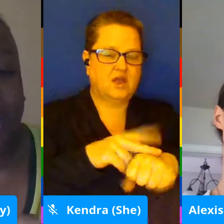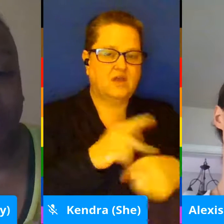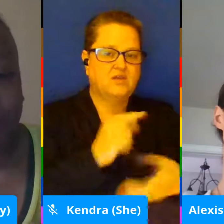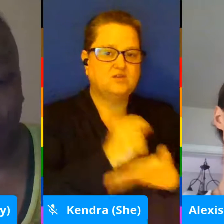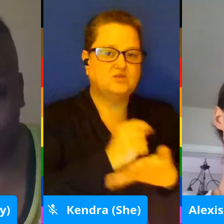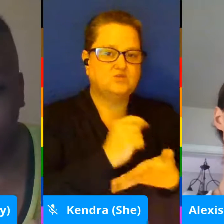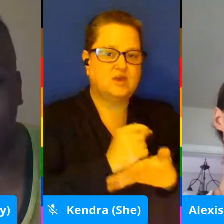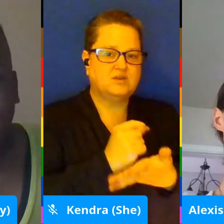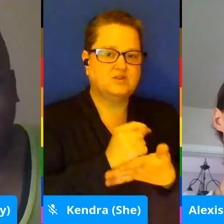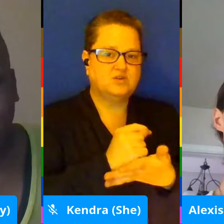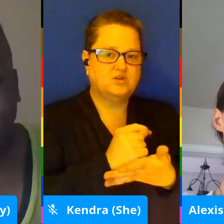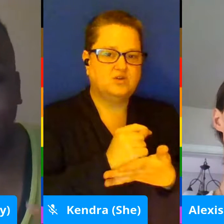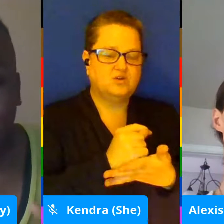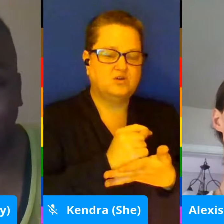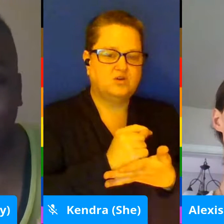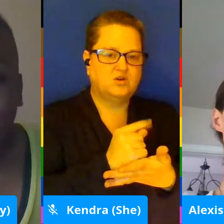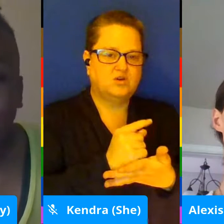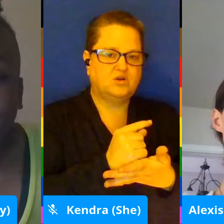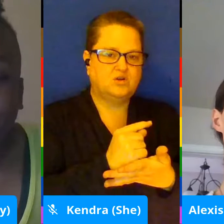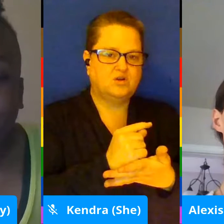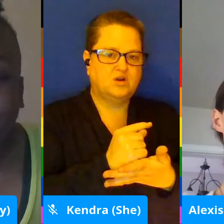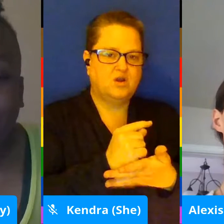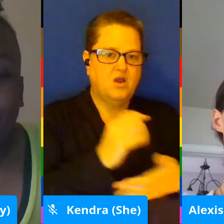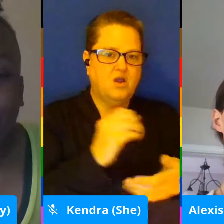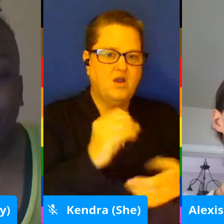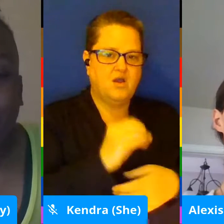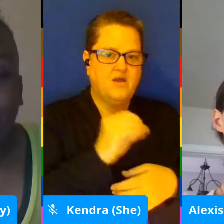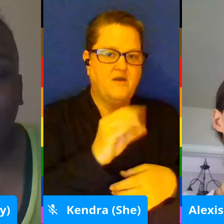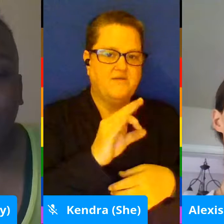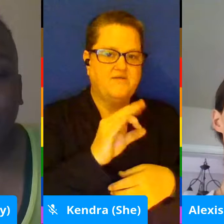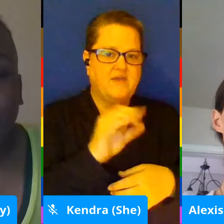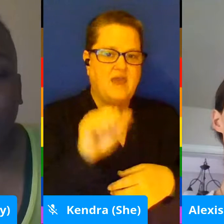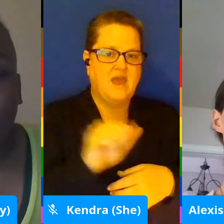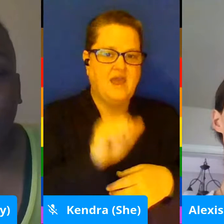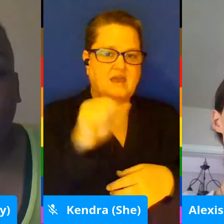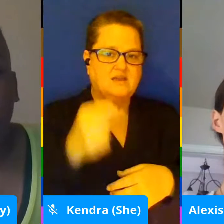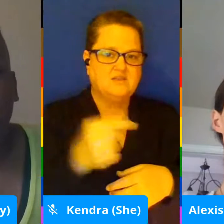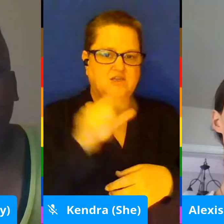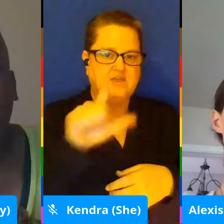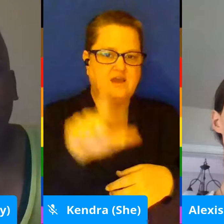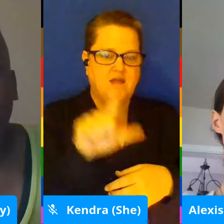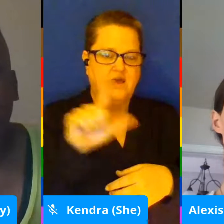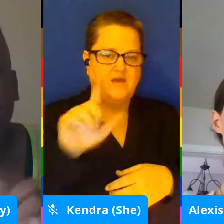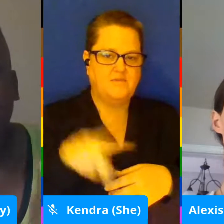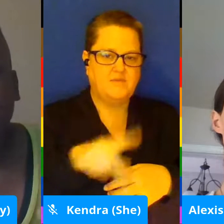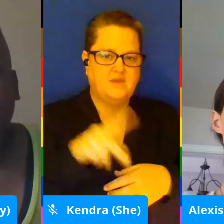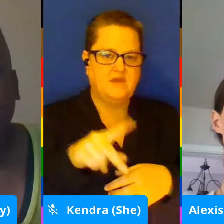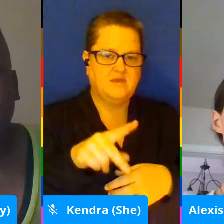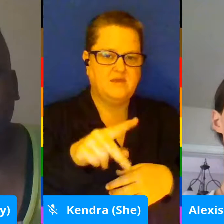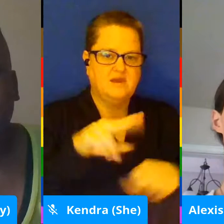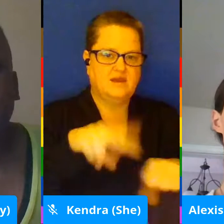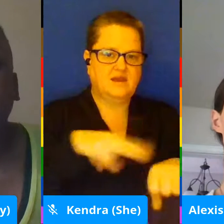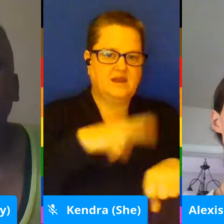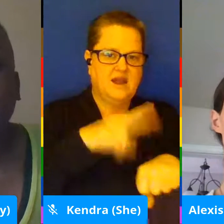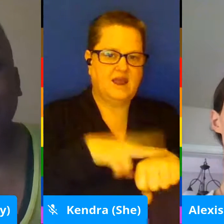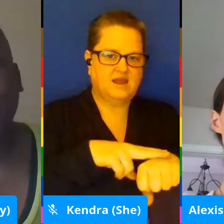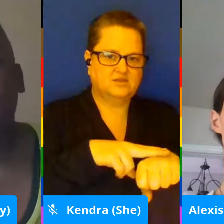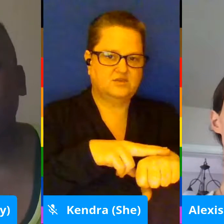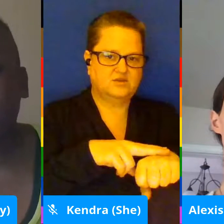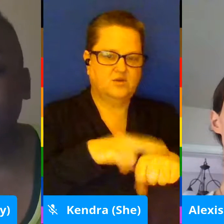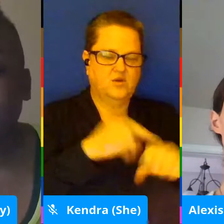AGLP, the National Organization for LGBTQ